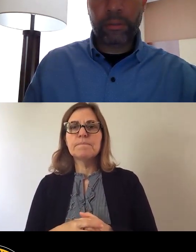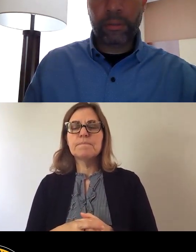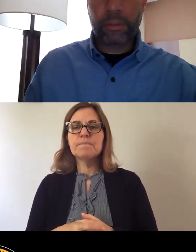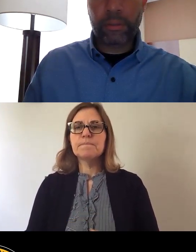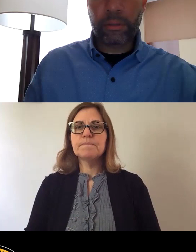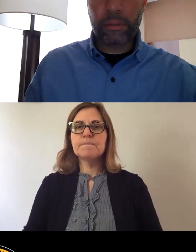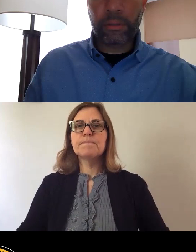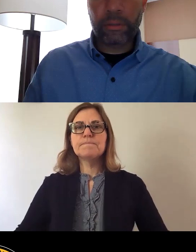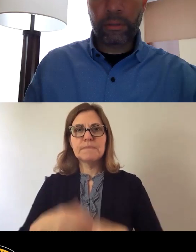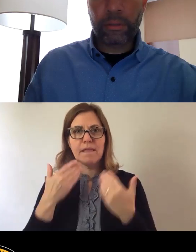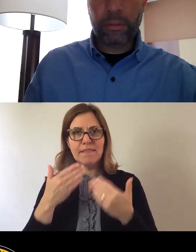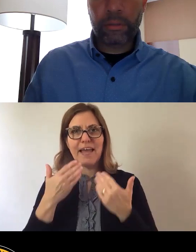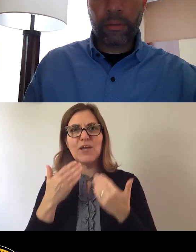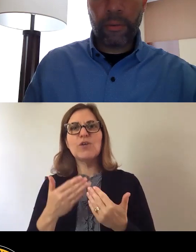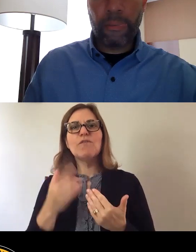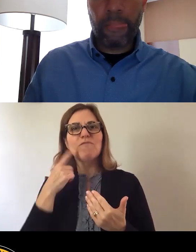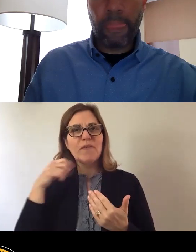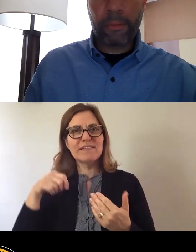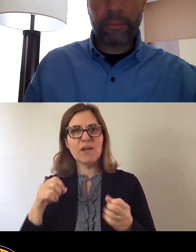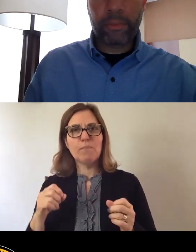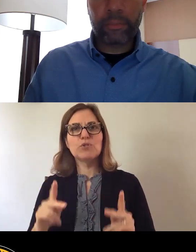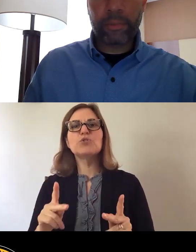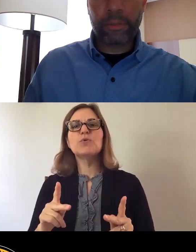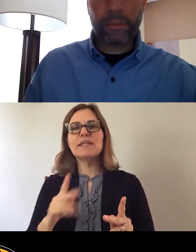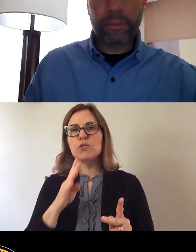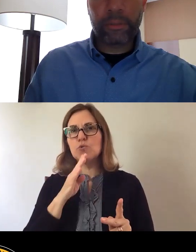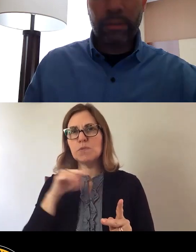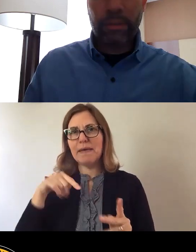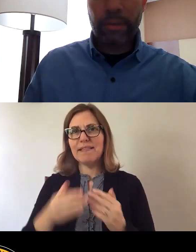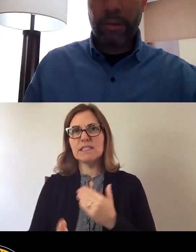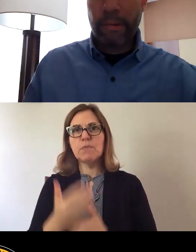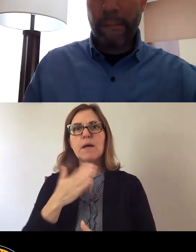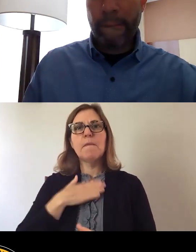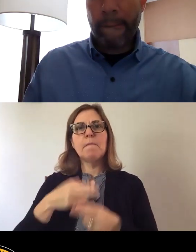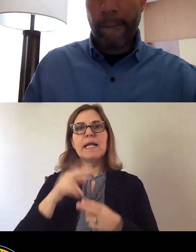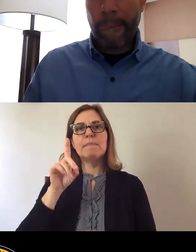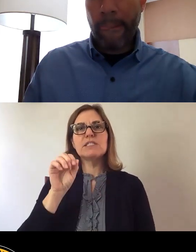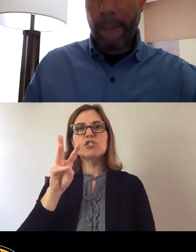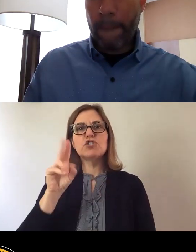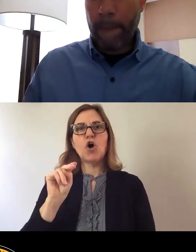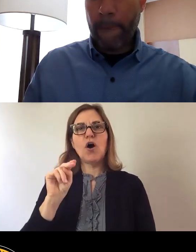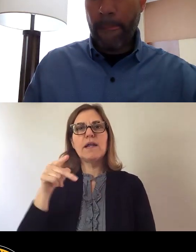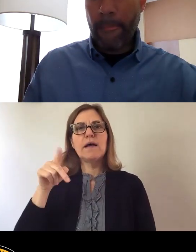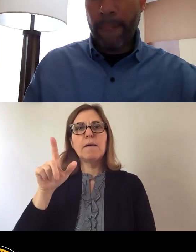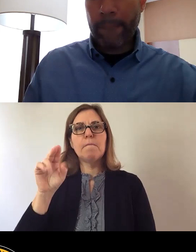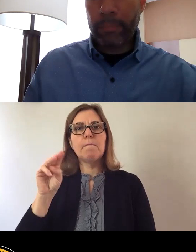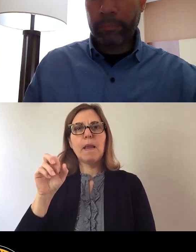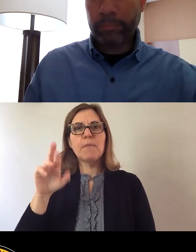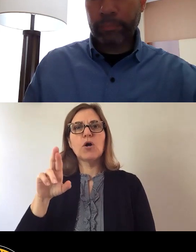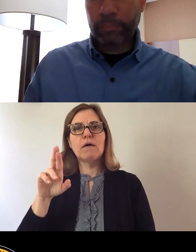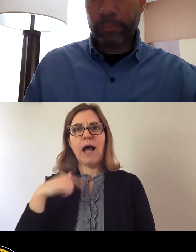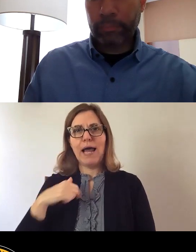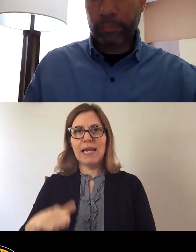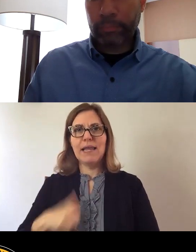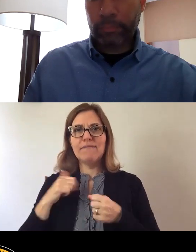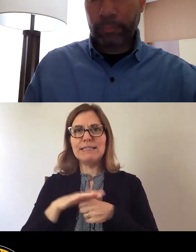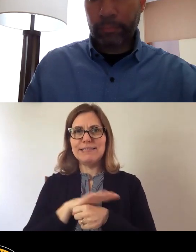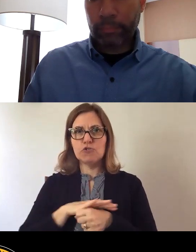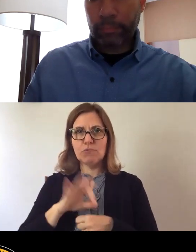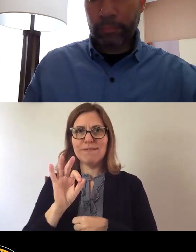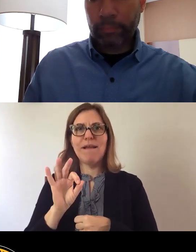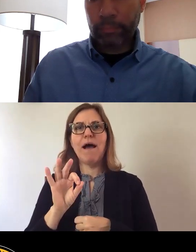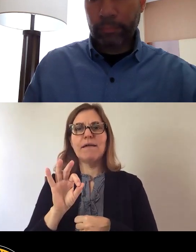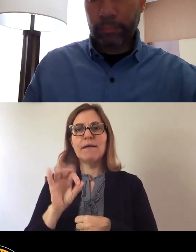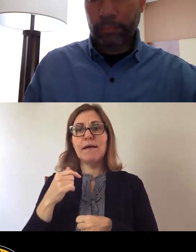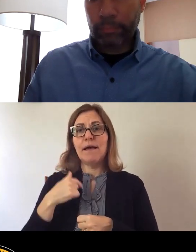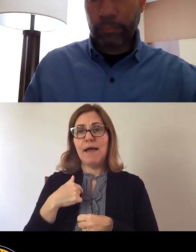Thank you for this opportunity to speak this morning. My name is Dawn Plummer. live in the district nine and serve as the executive director